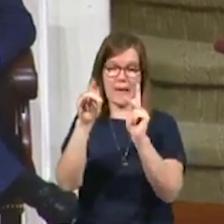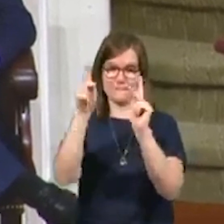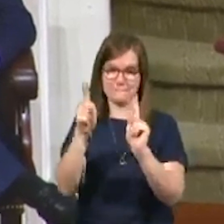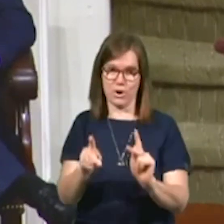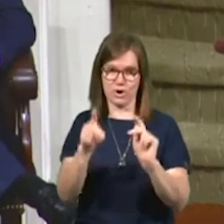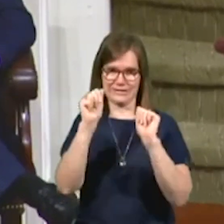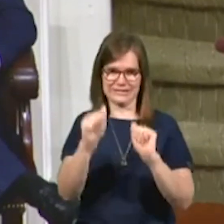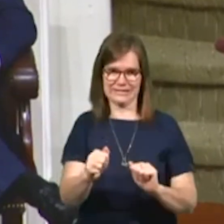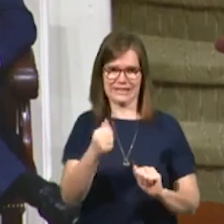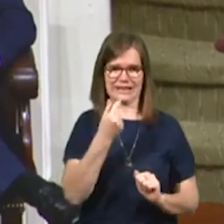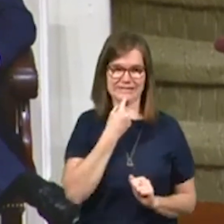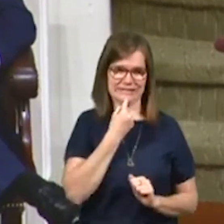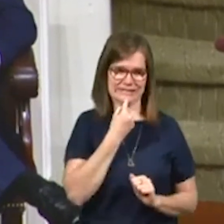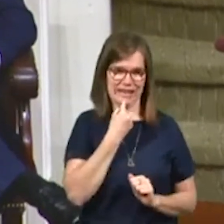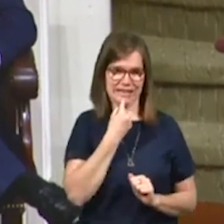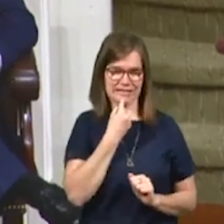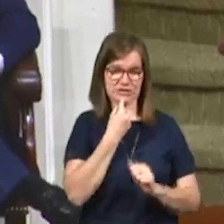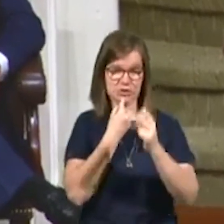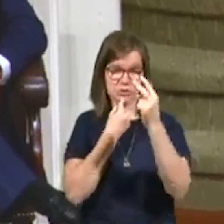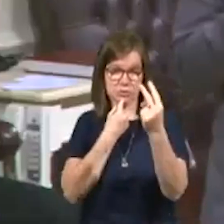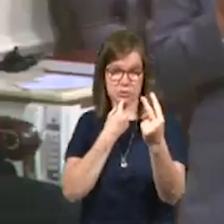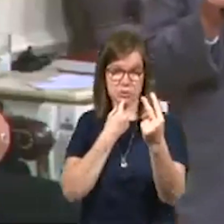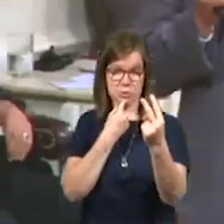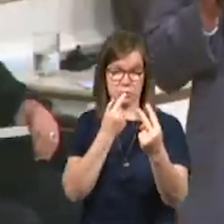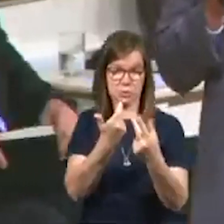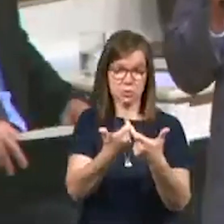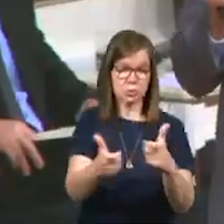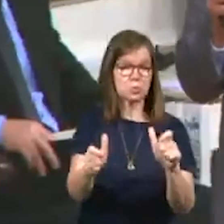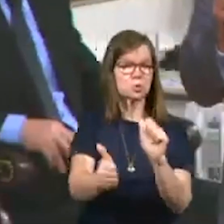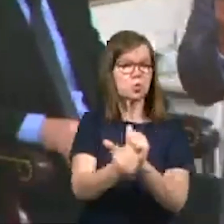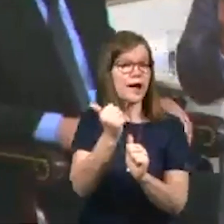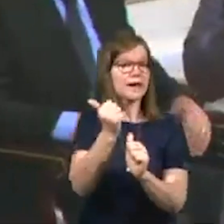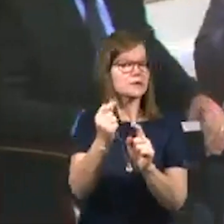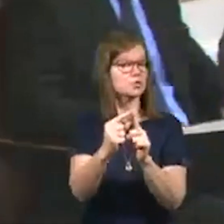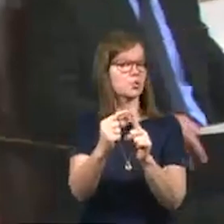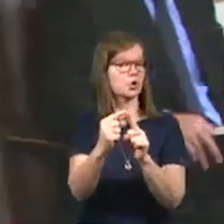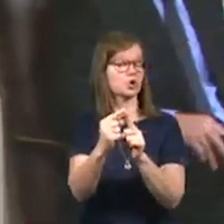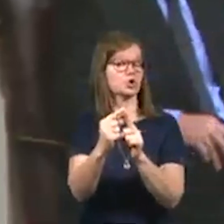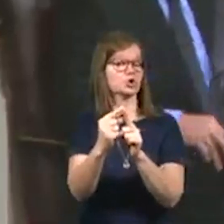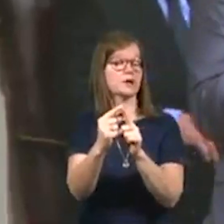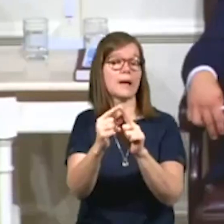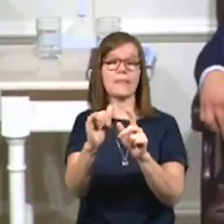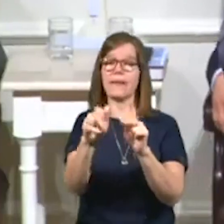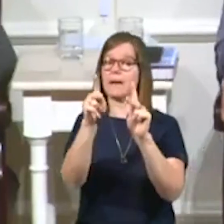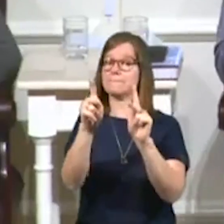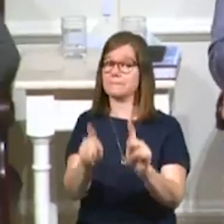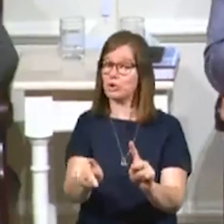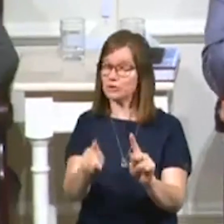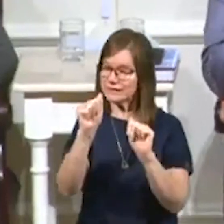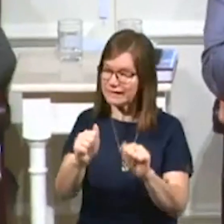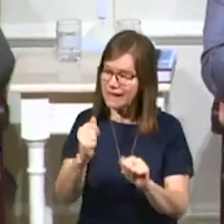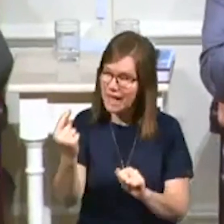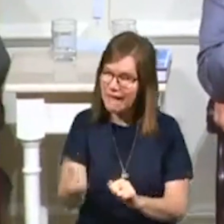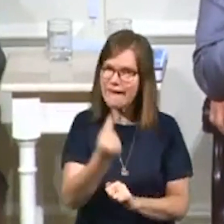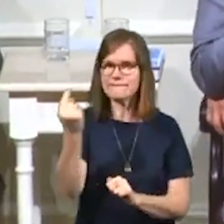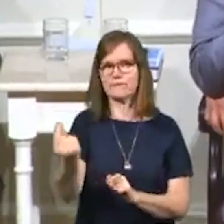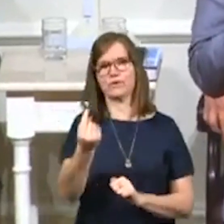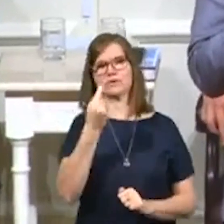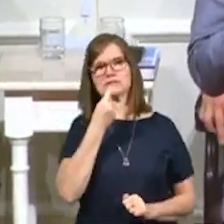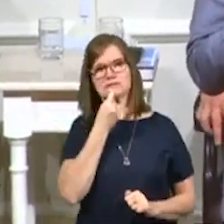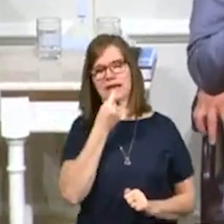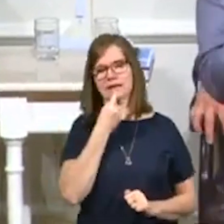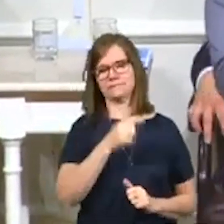say the two greatest words that a person can ever say